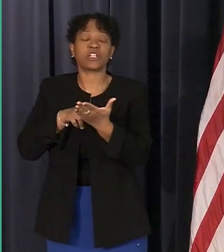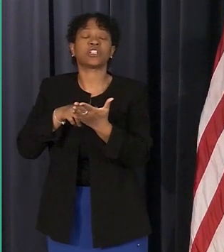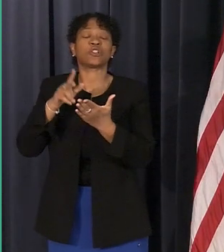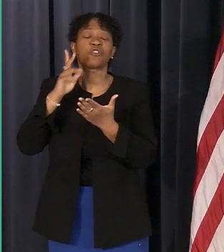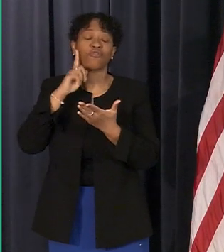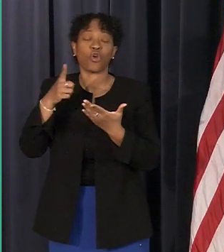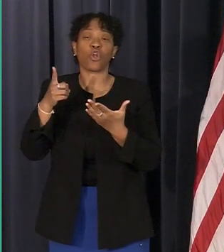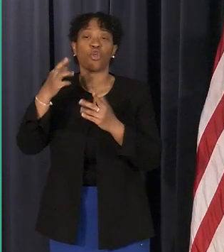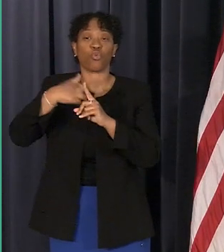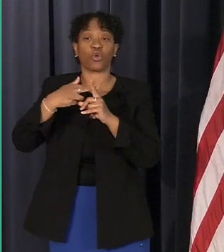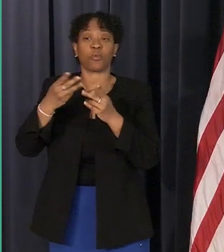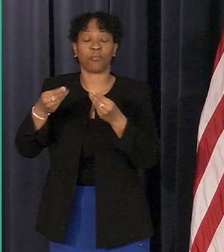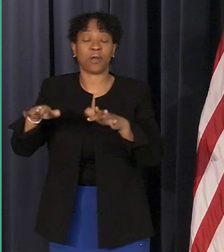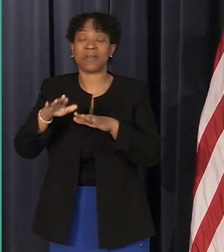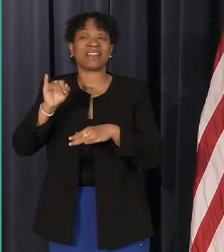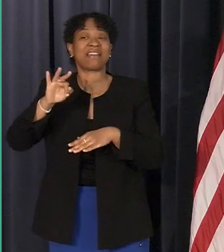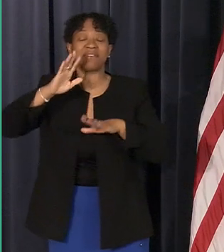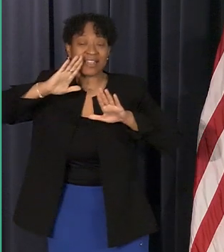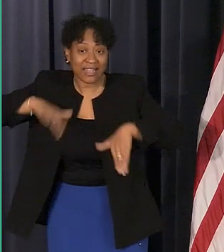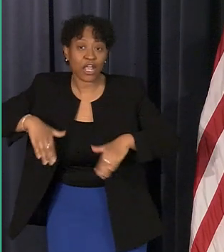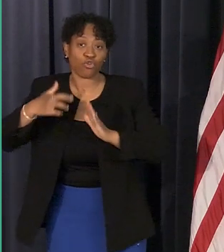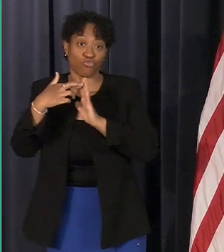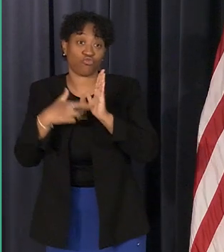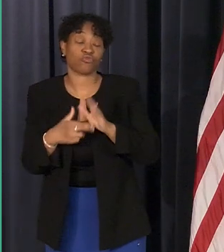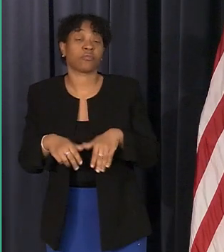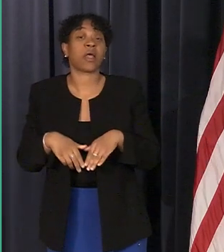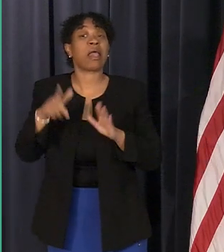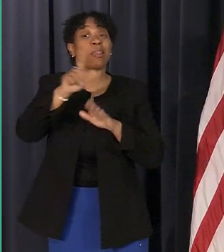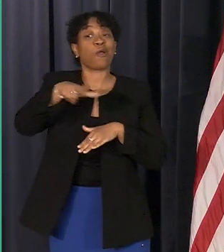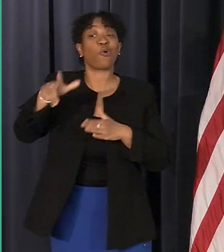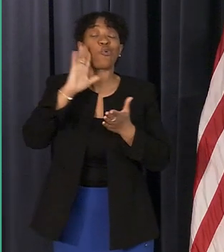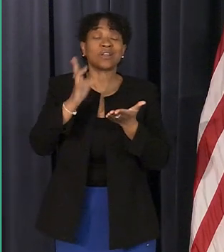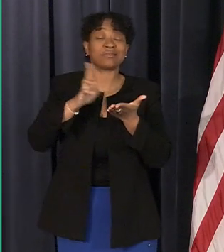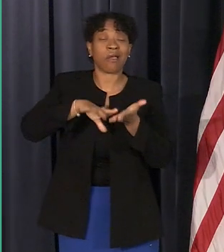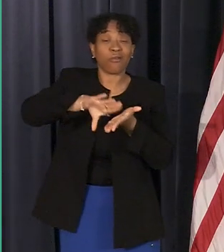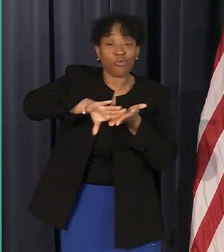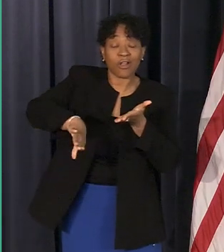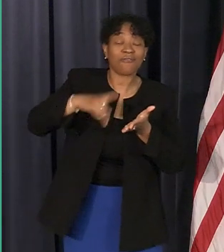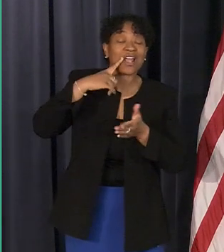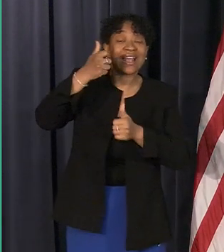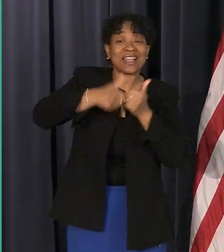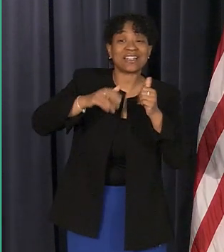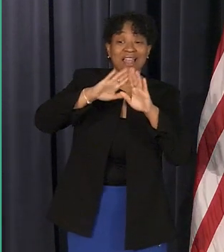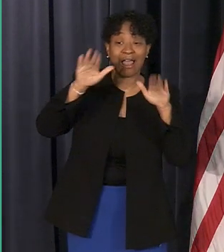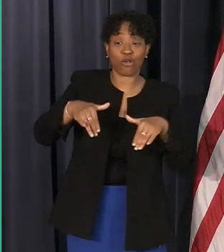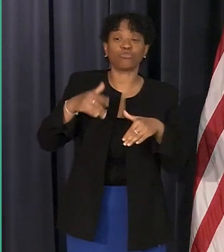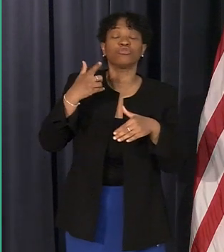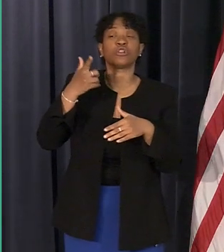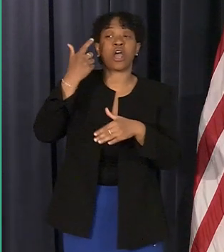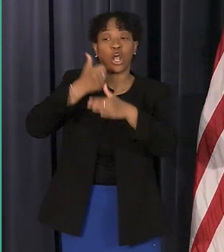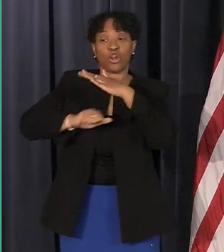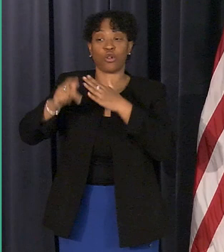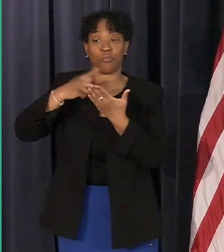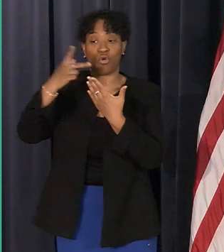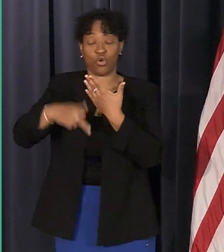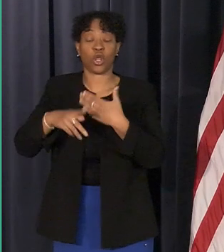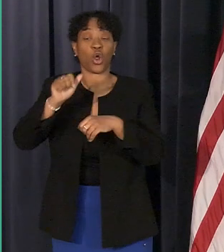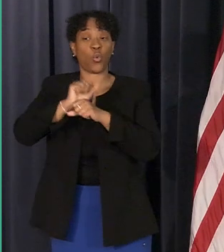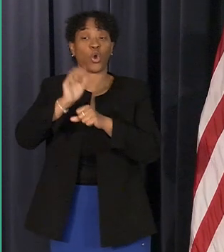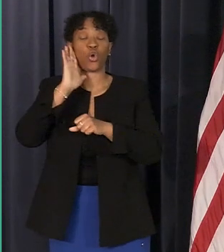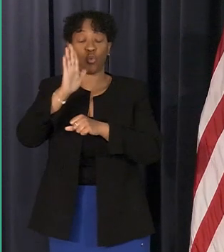already registered landlord will sign the waiver for each house enrolled and will and work will begin